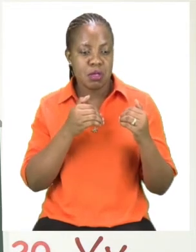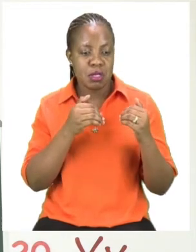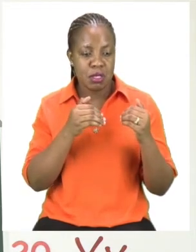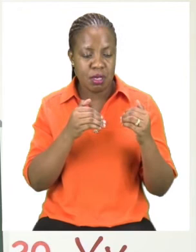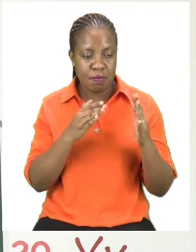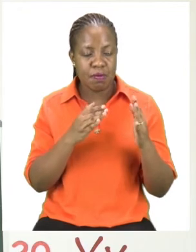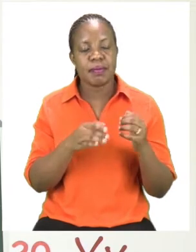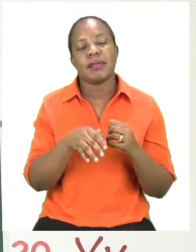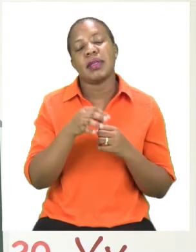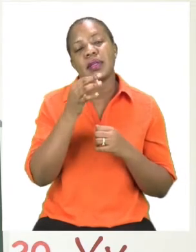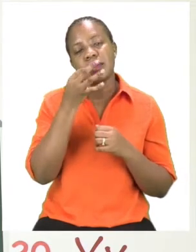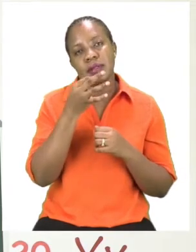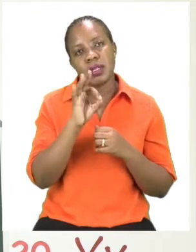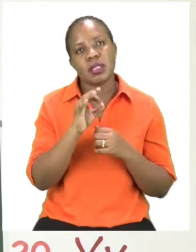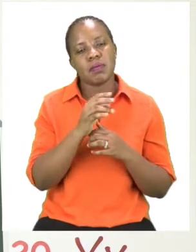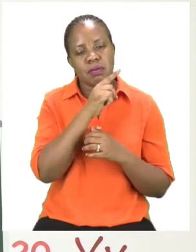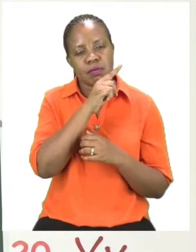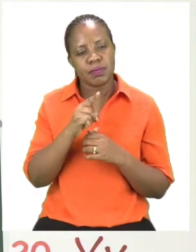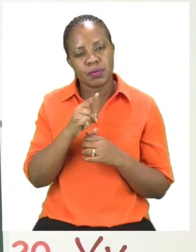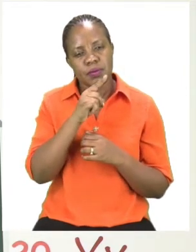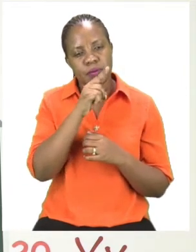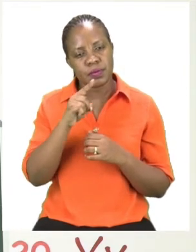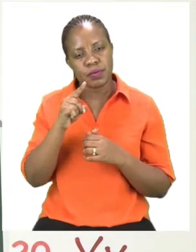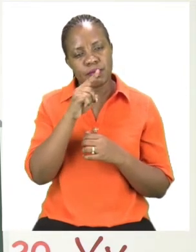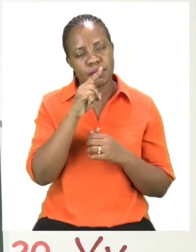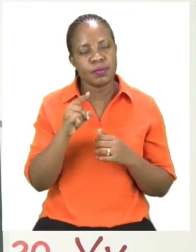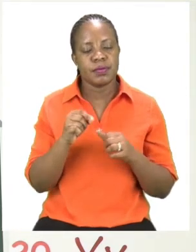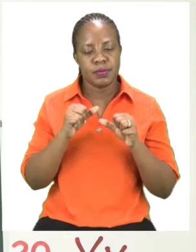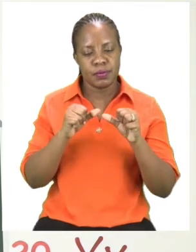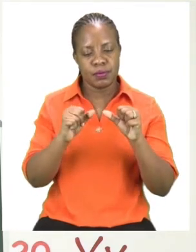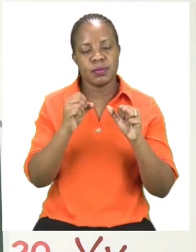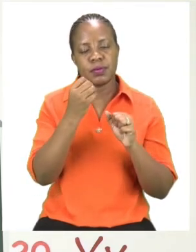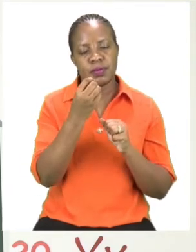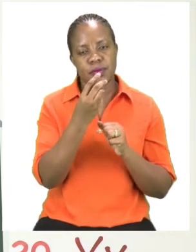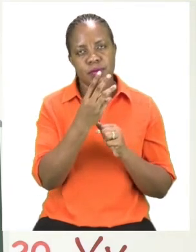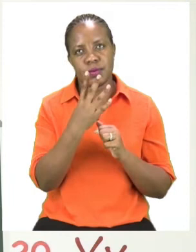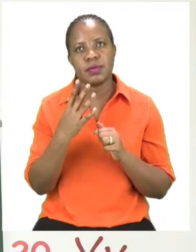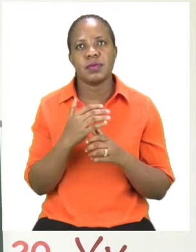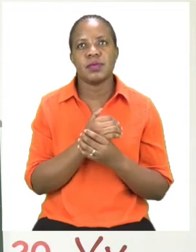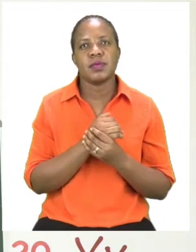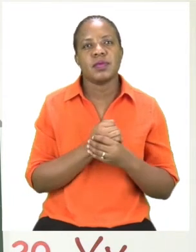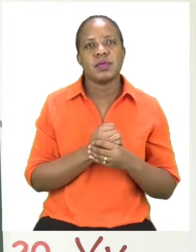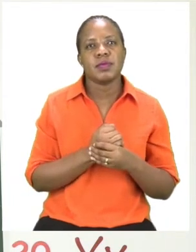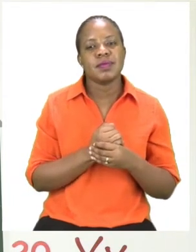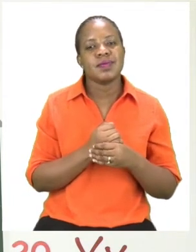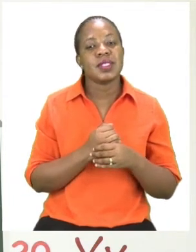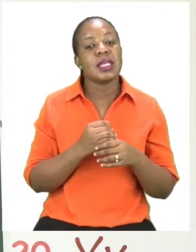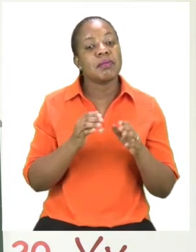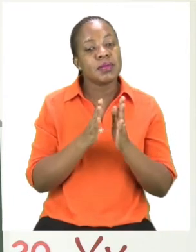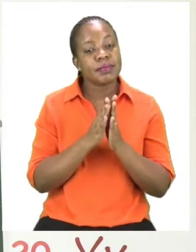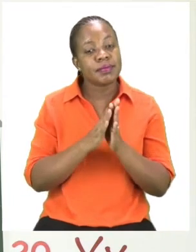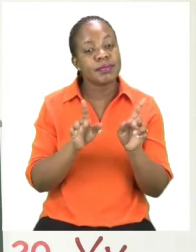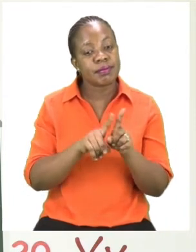as you go so that you are not confused. Are we ready? You in your book, and me